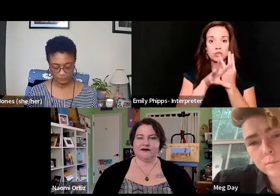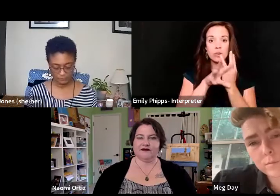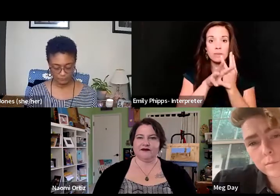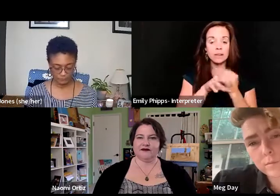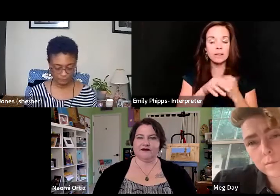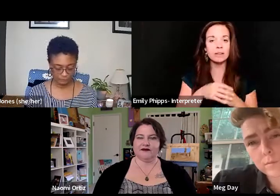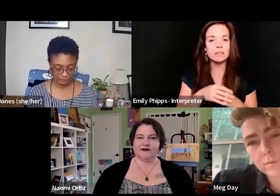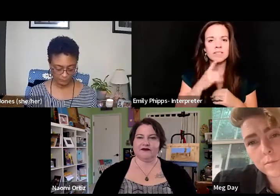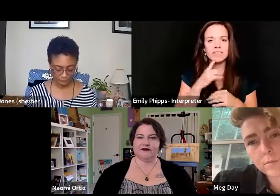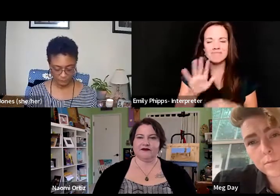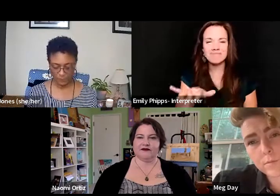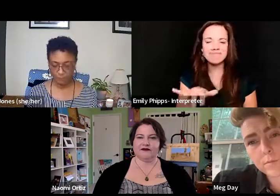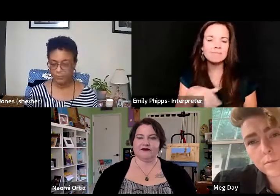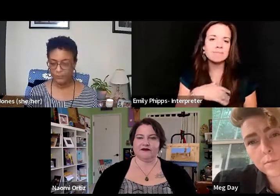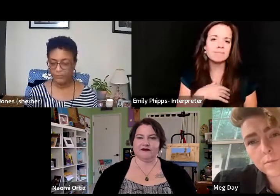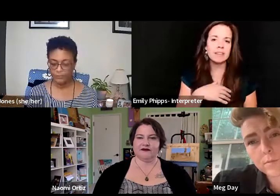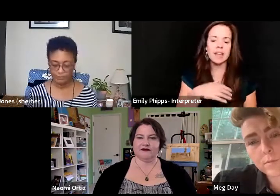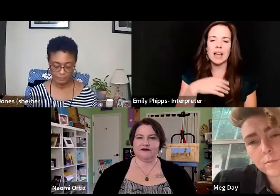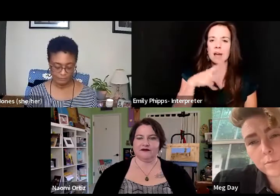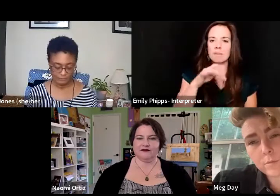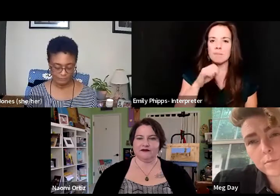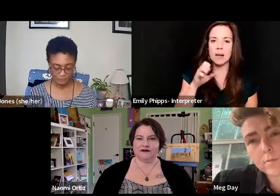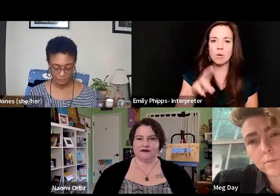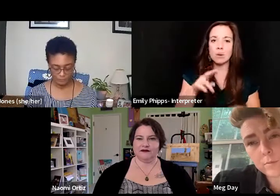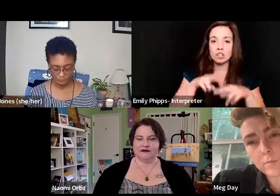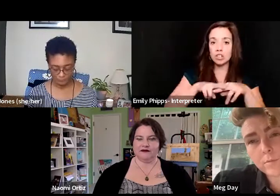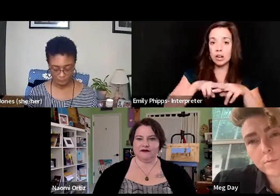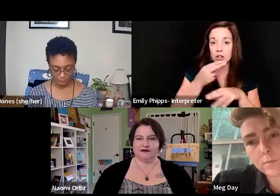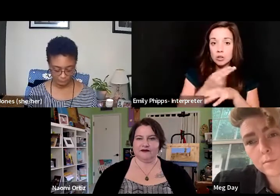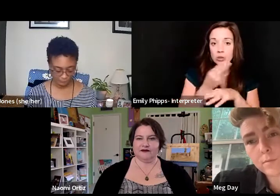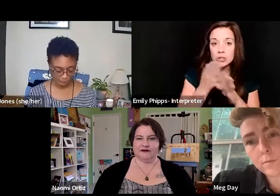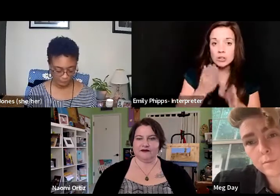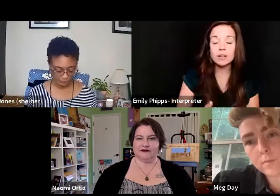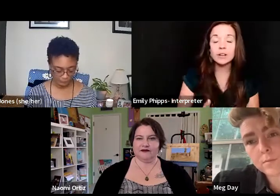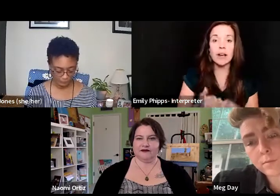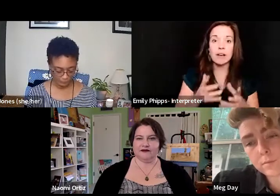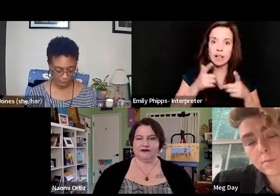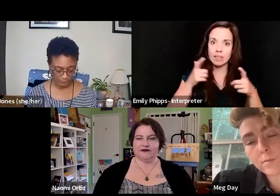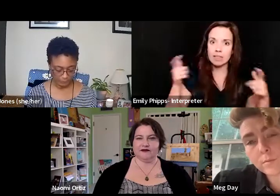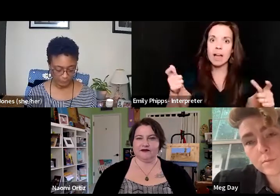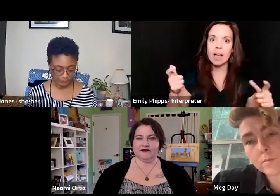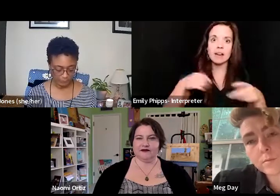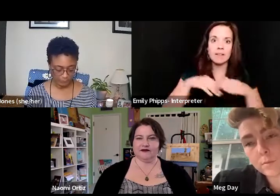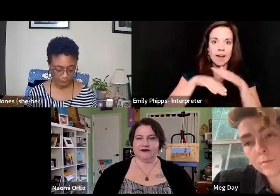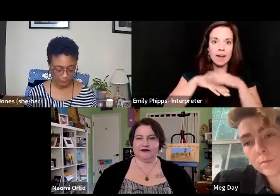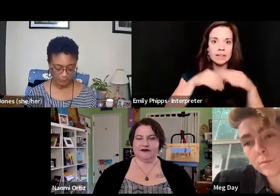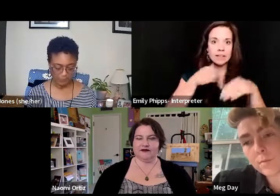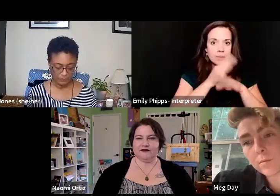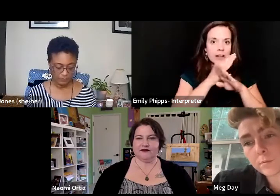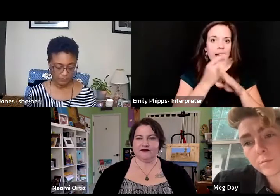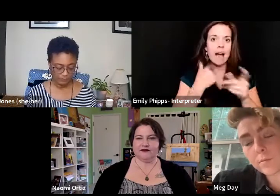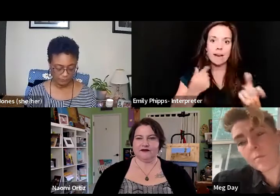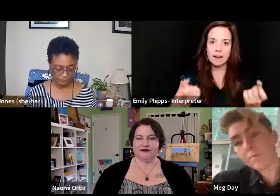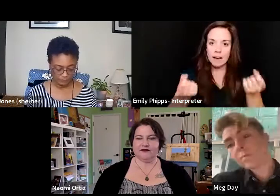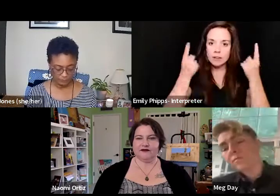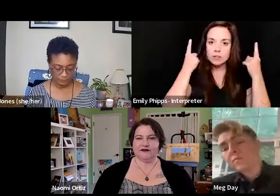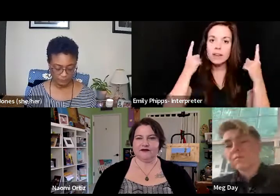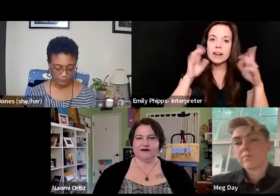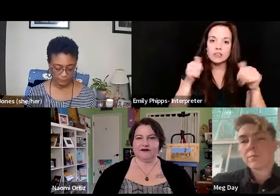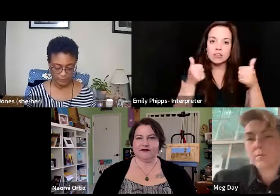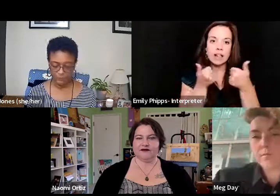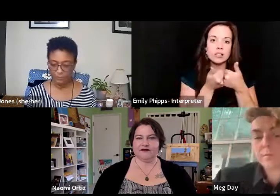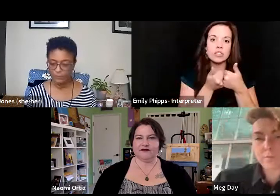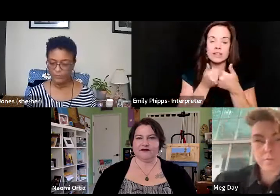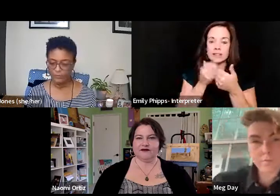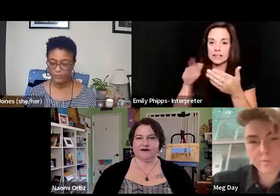I, you know, she's like, I'm a power chair user. I face significant access barriers to getting places. I understand how challenging it is to get to the